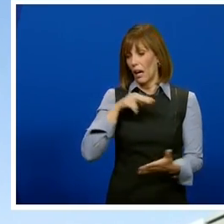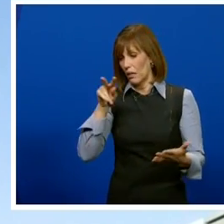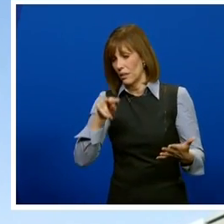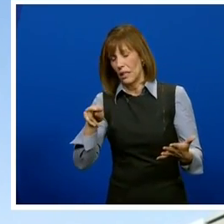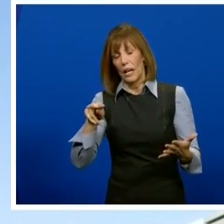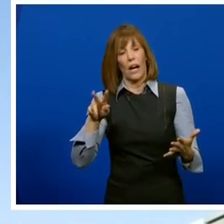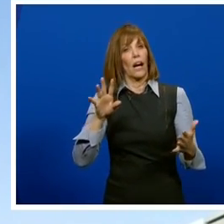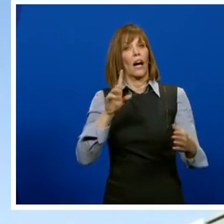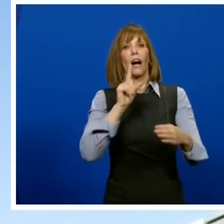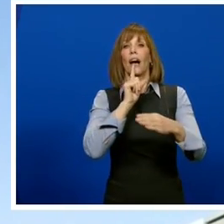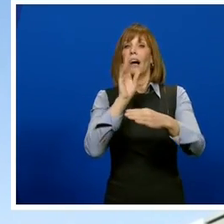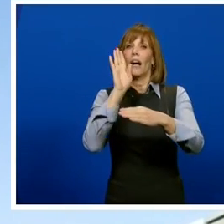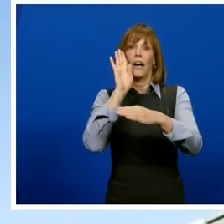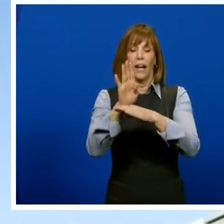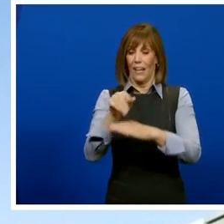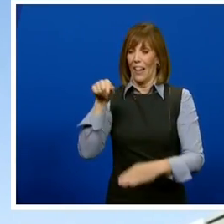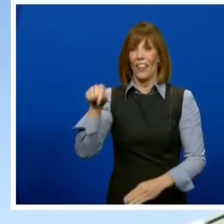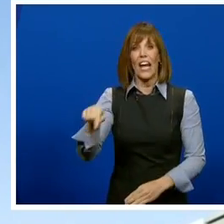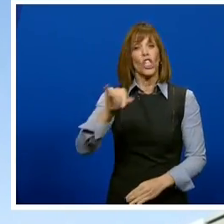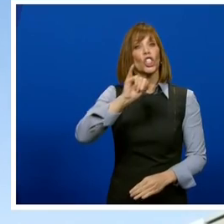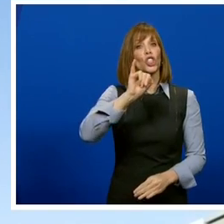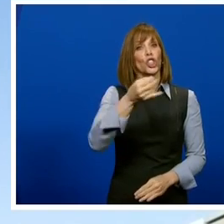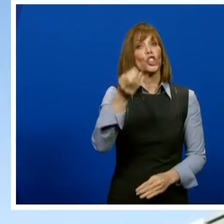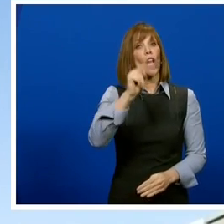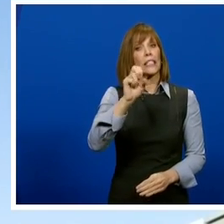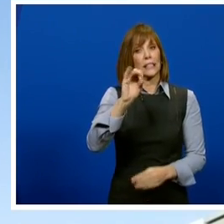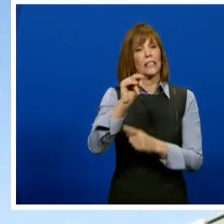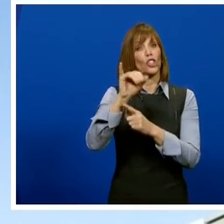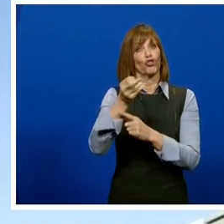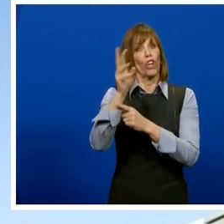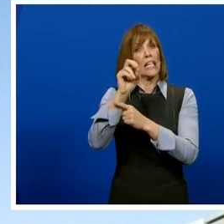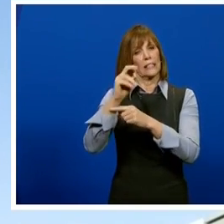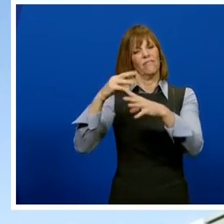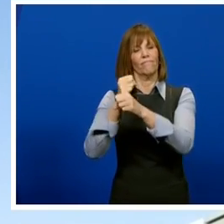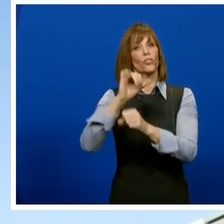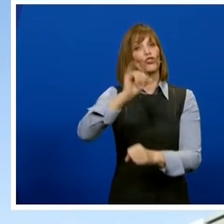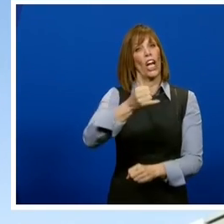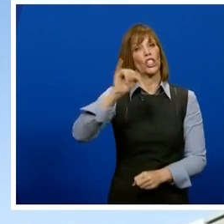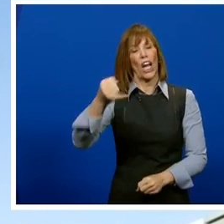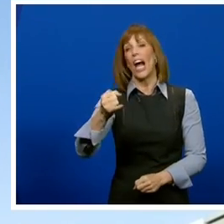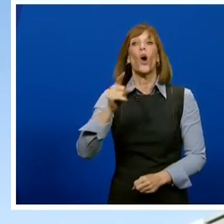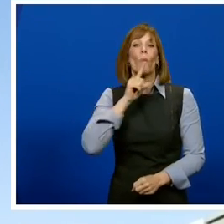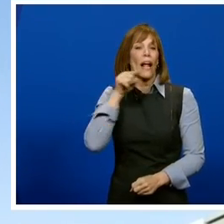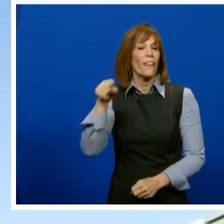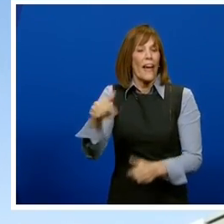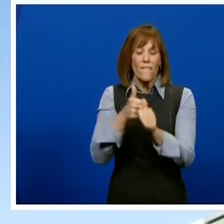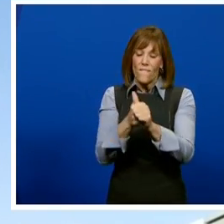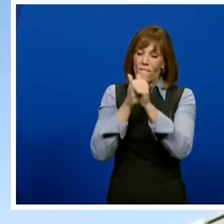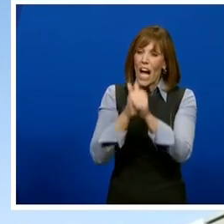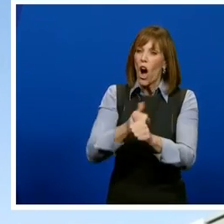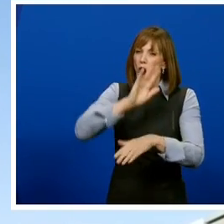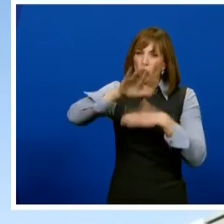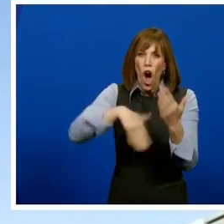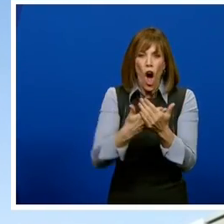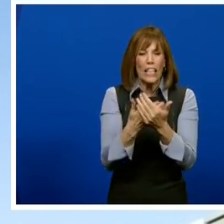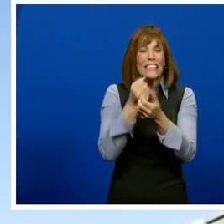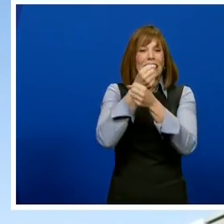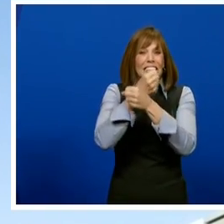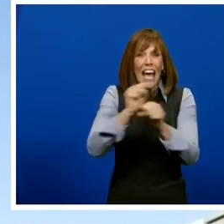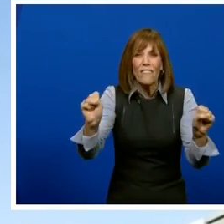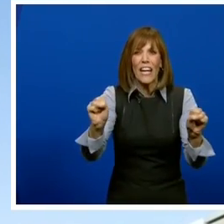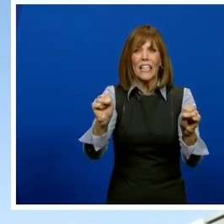that the Johnson & Johnson studies adhered to all of the safety and efficacy standards